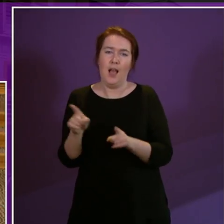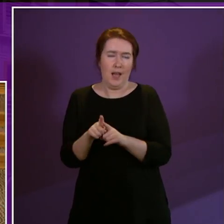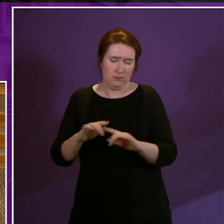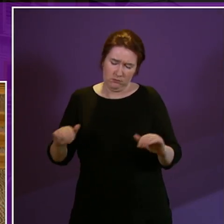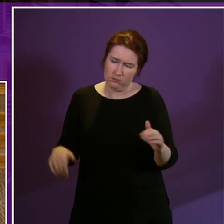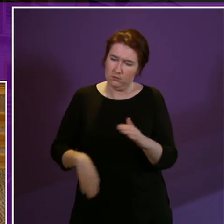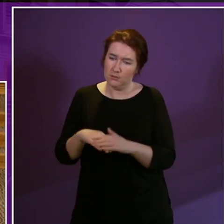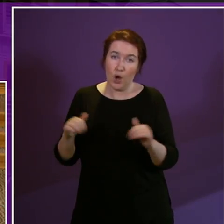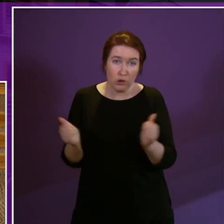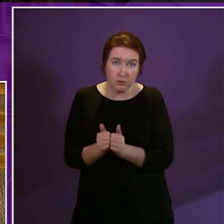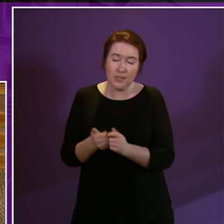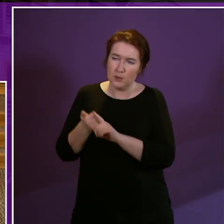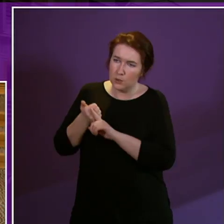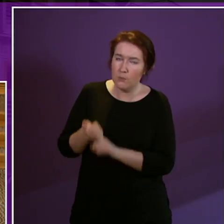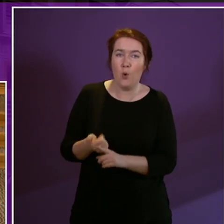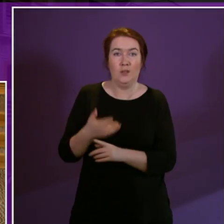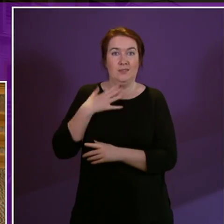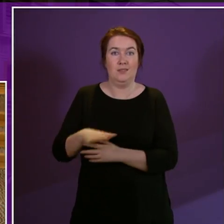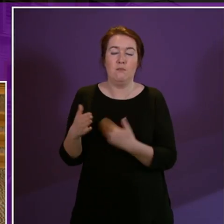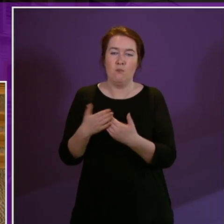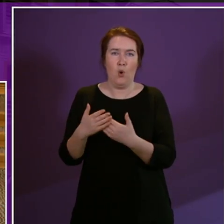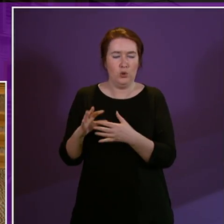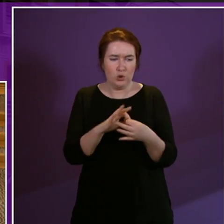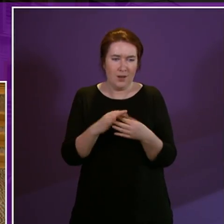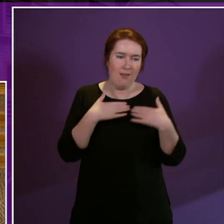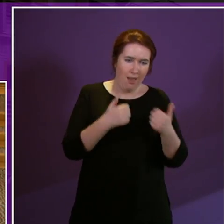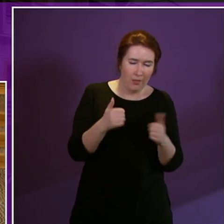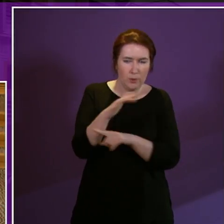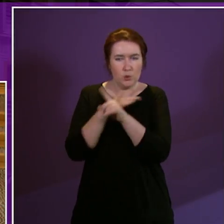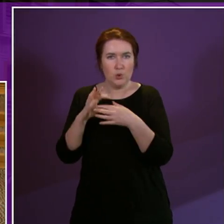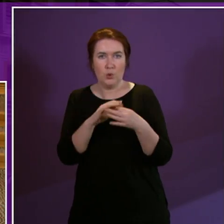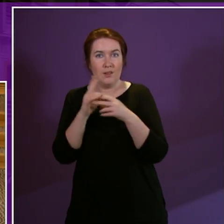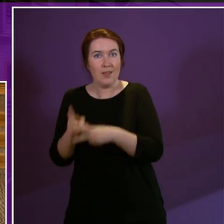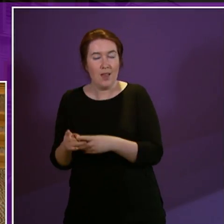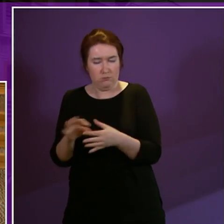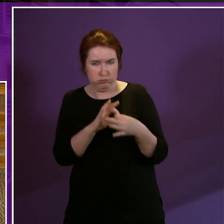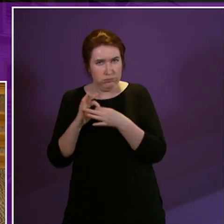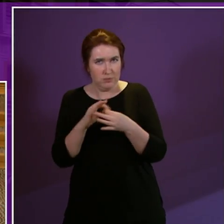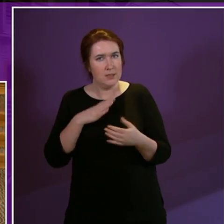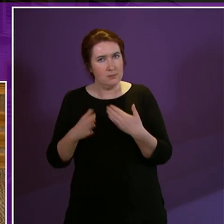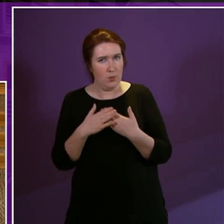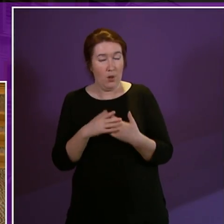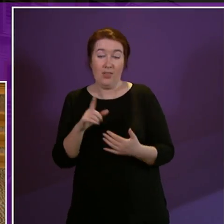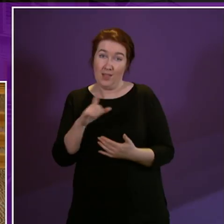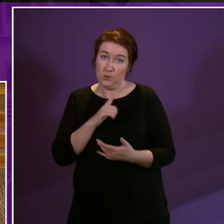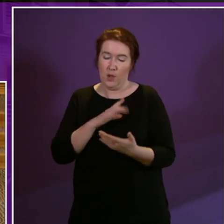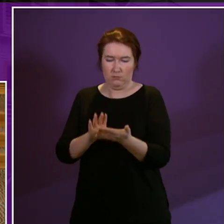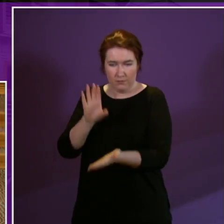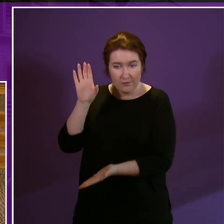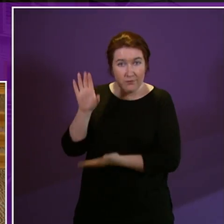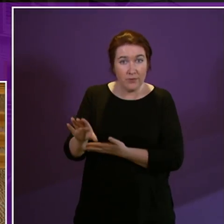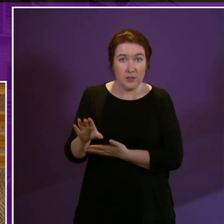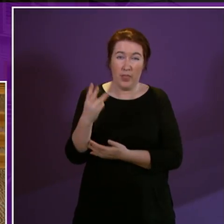agree and support the need for joined up health and social care and that will be why we've allocated substantial funds